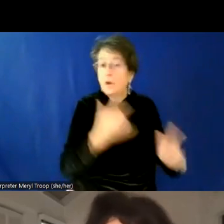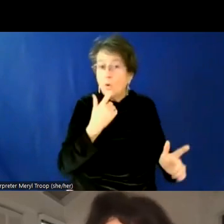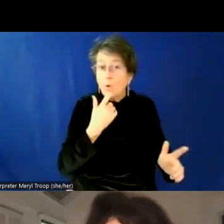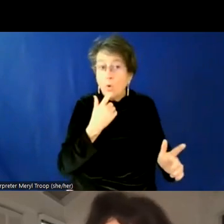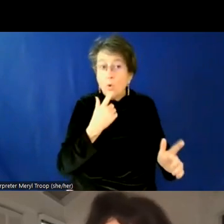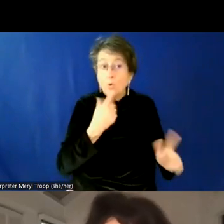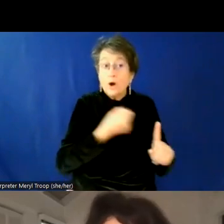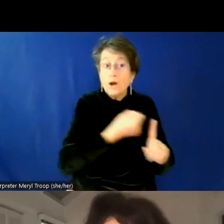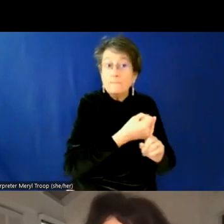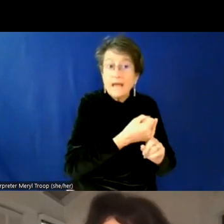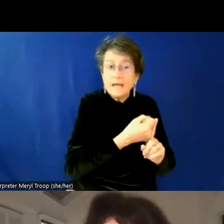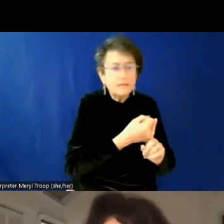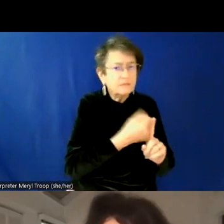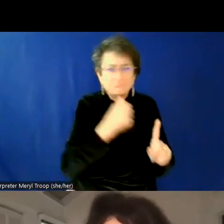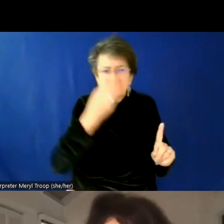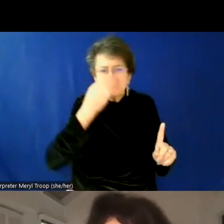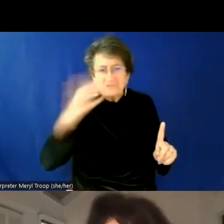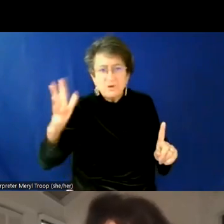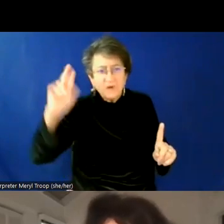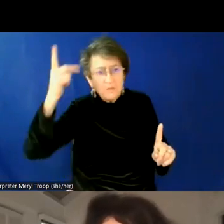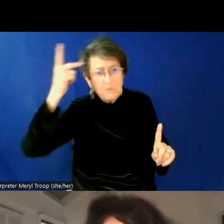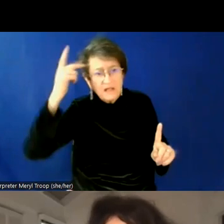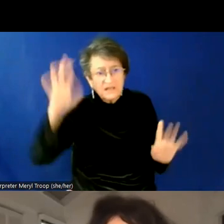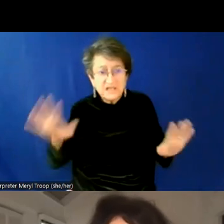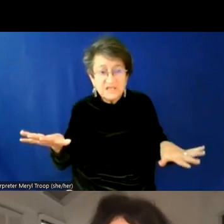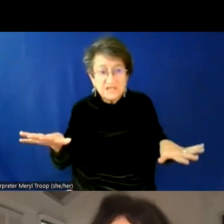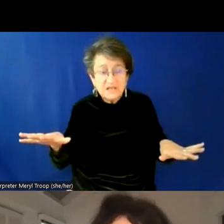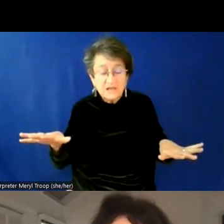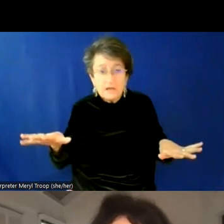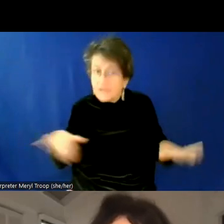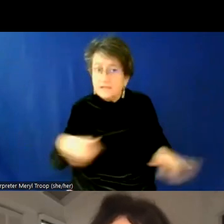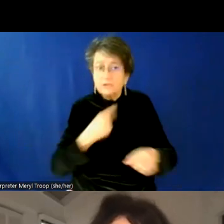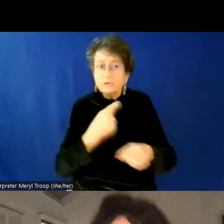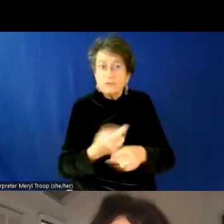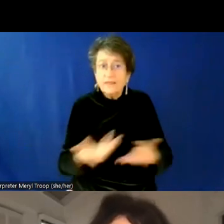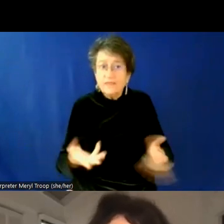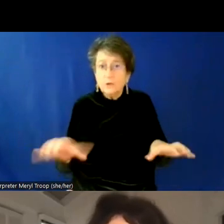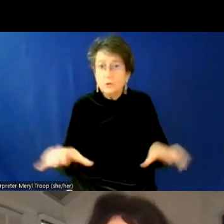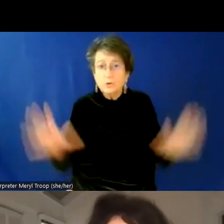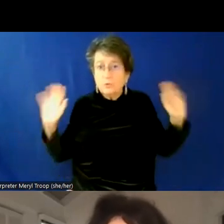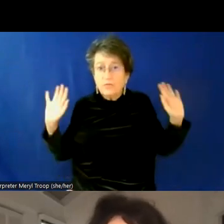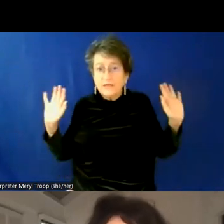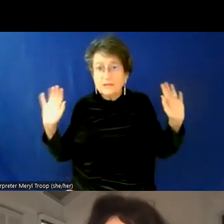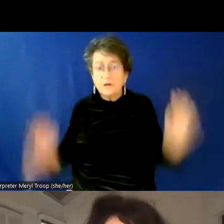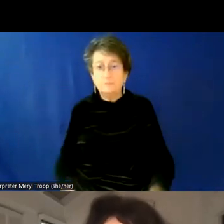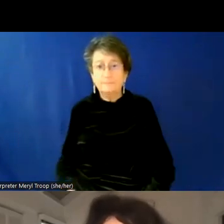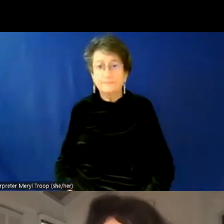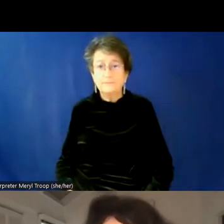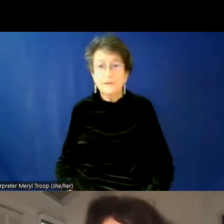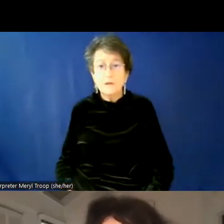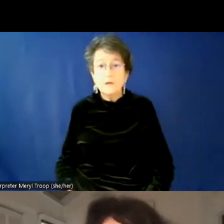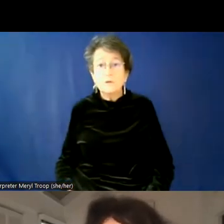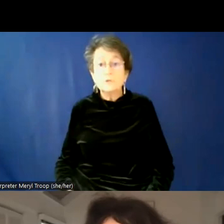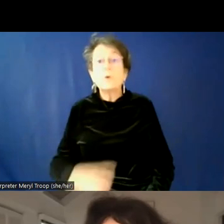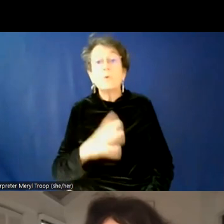don't care about the politics that, you know, again, it's the right thing to do. Um, so yeah, I would say those are